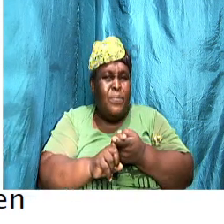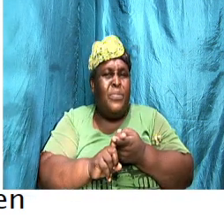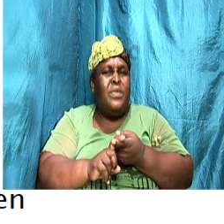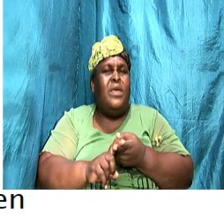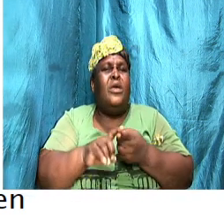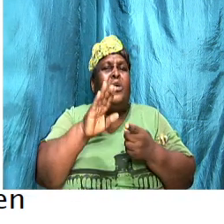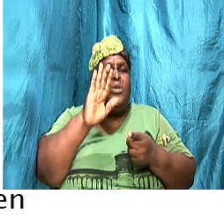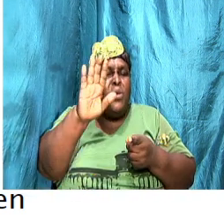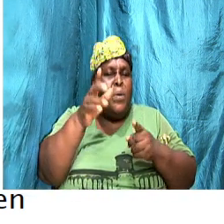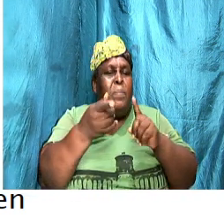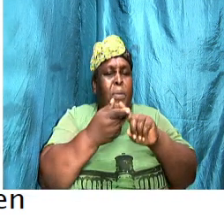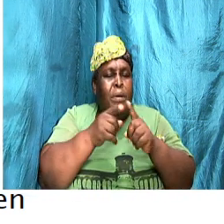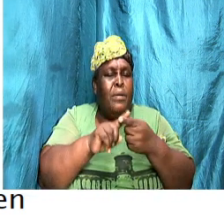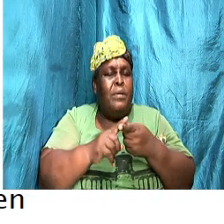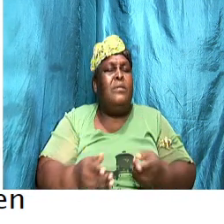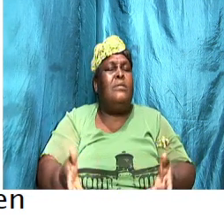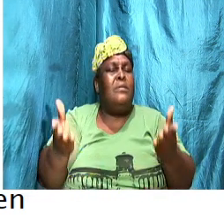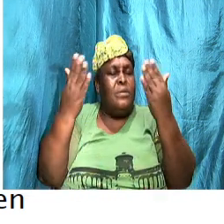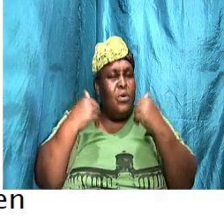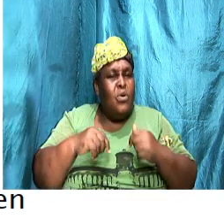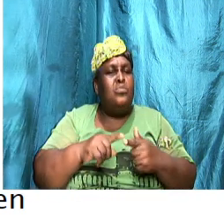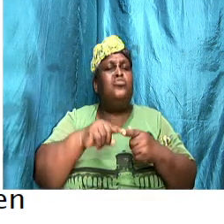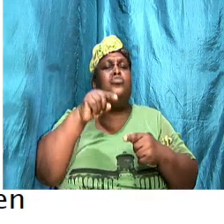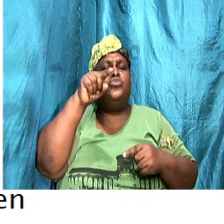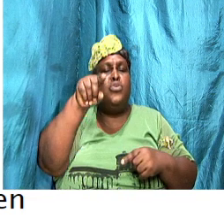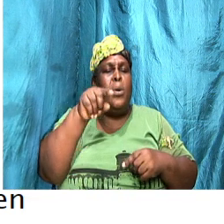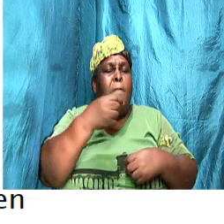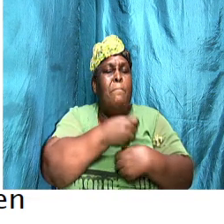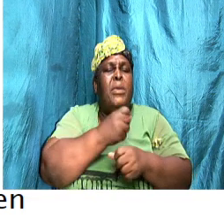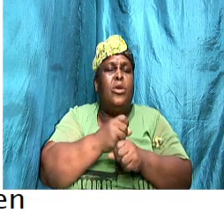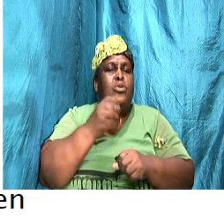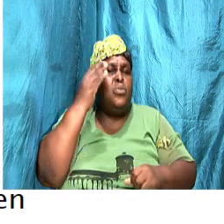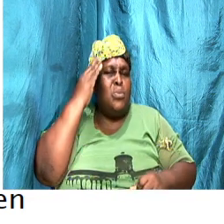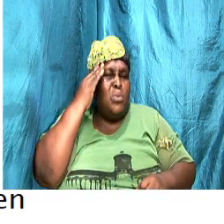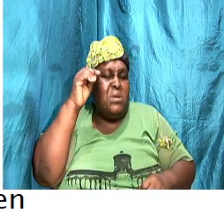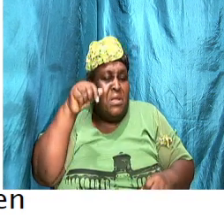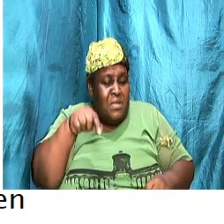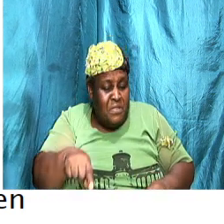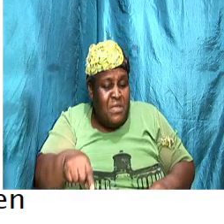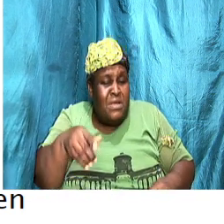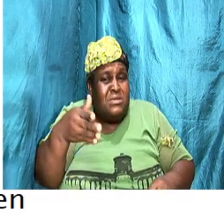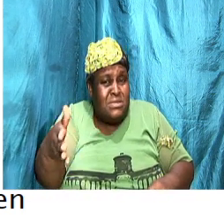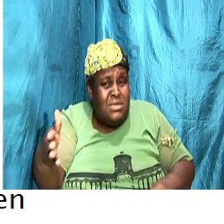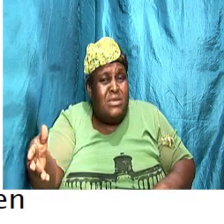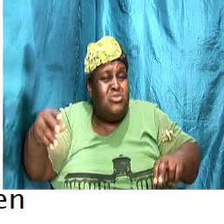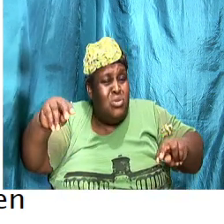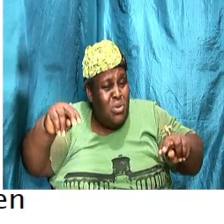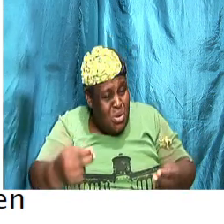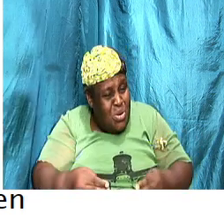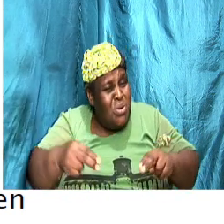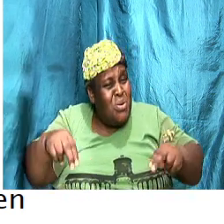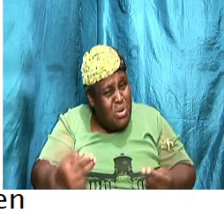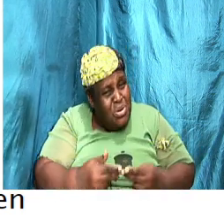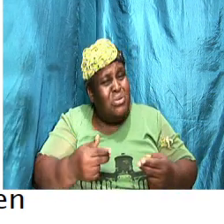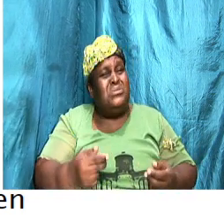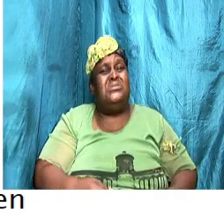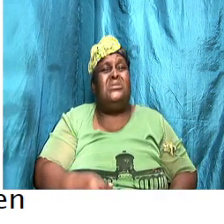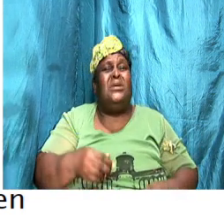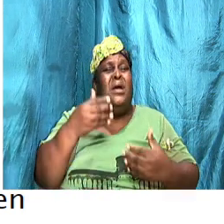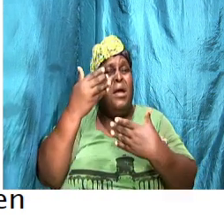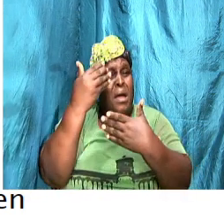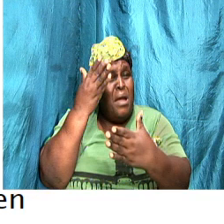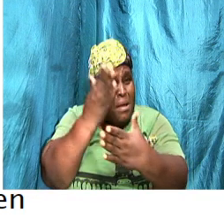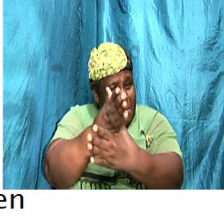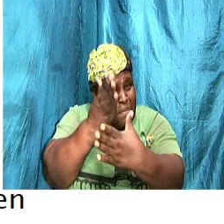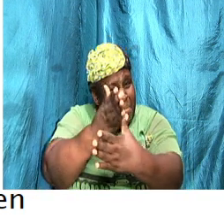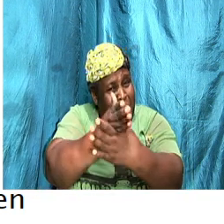comes to you and they make it known that this thing is hurting them. This thing is troubling them.